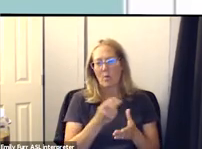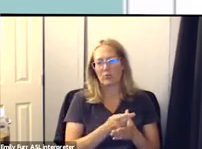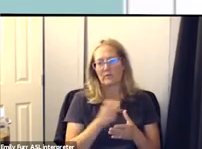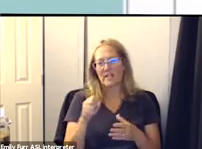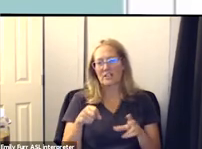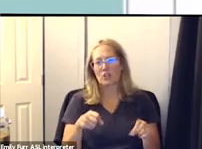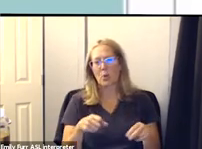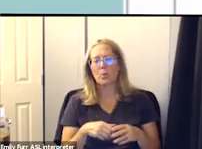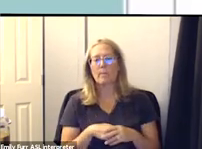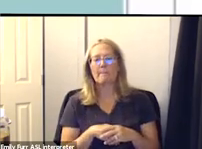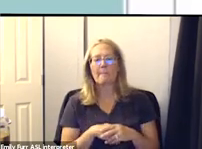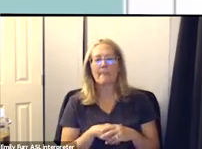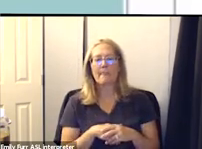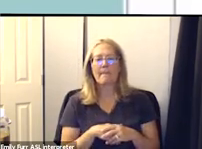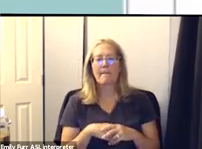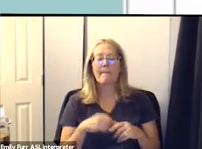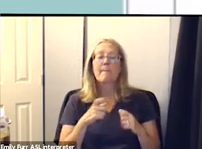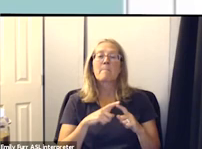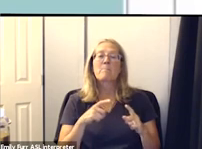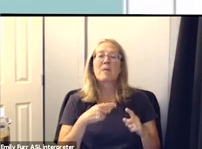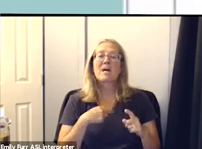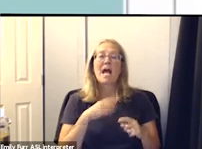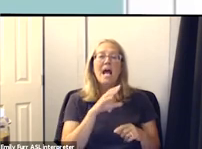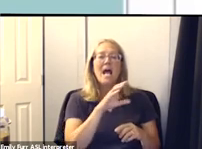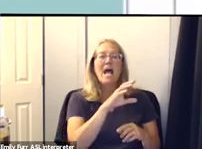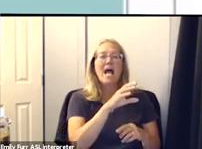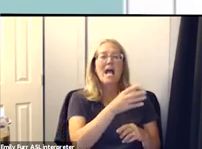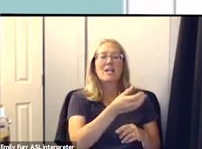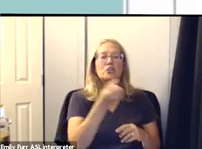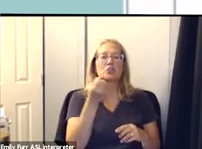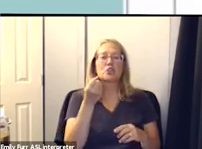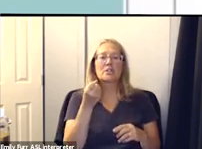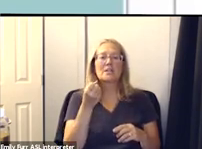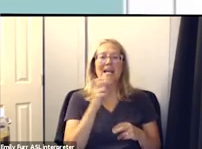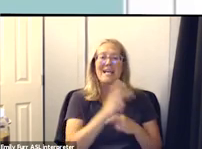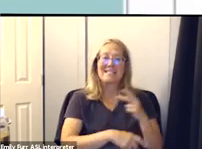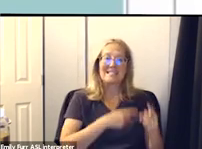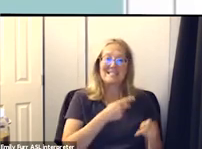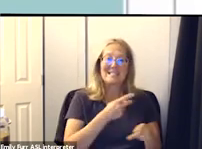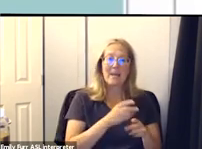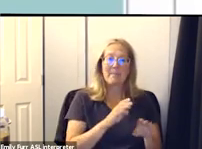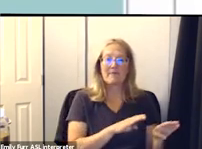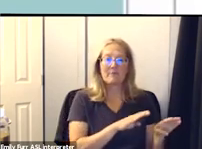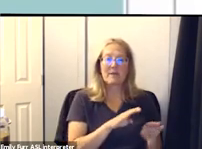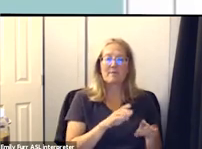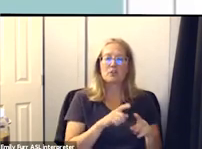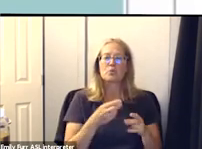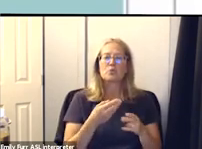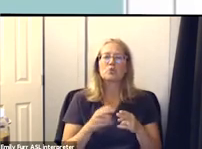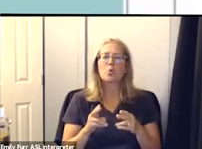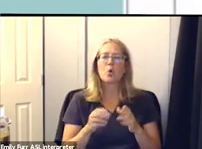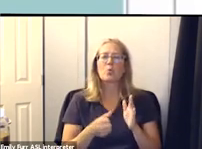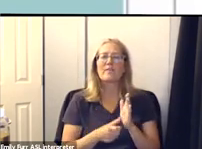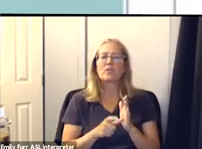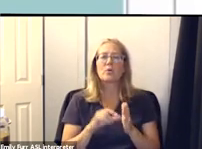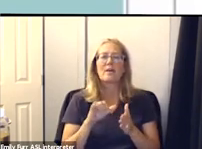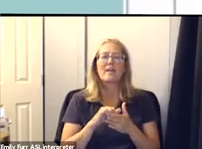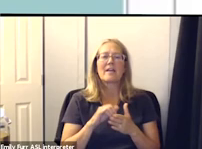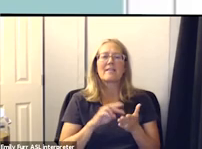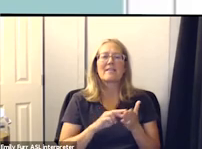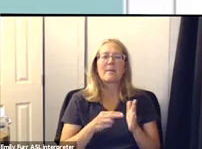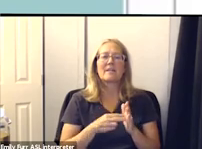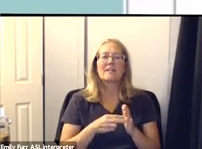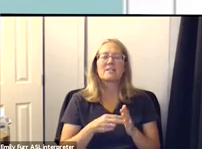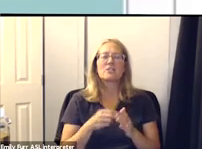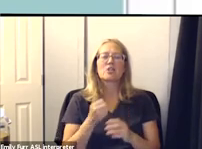um but i pulled out one specific type of behavior to briefly review with you and that's drug and that's or